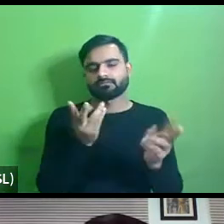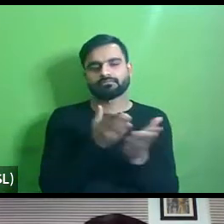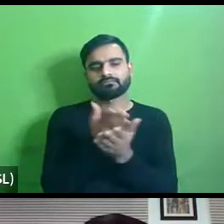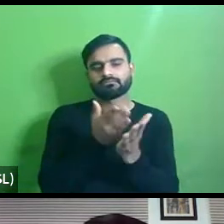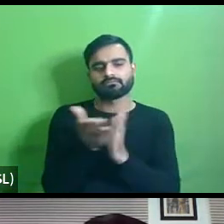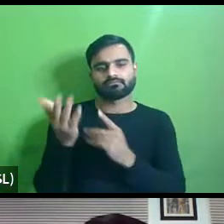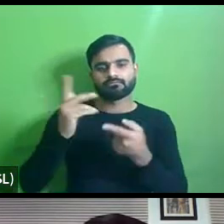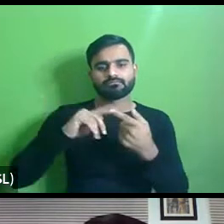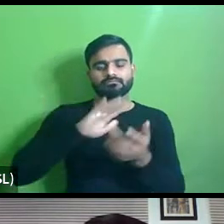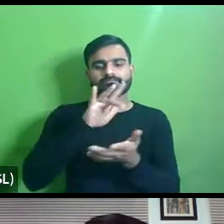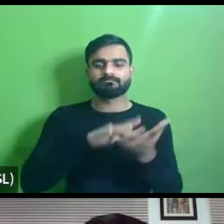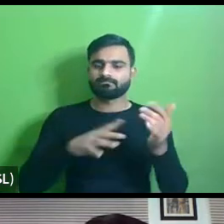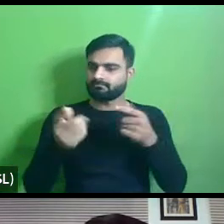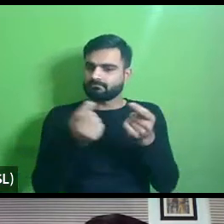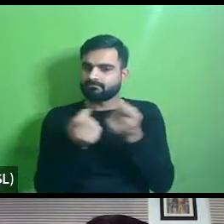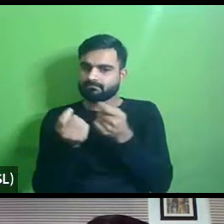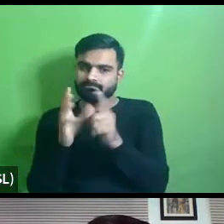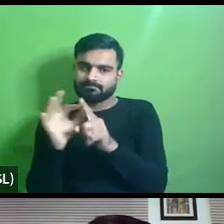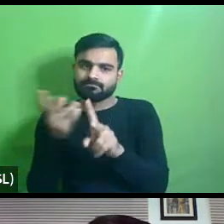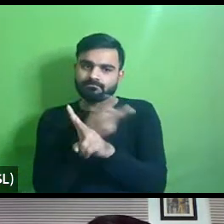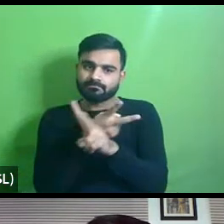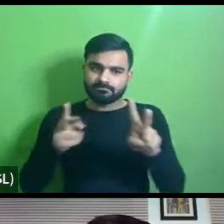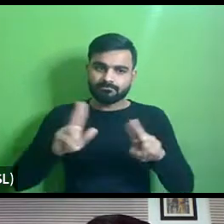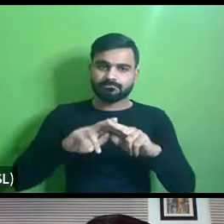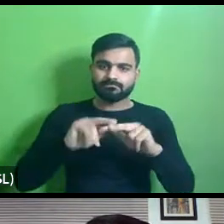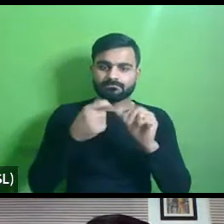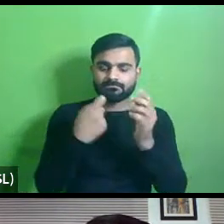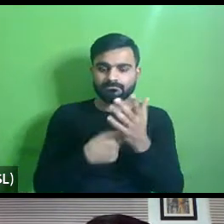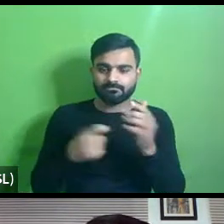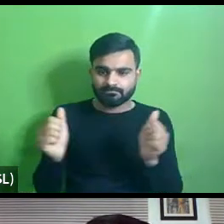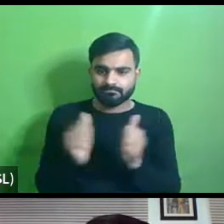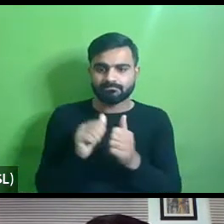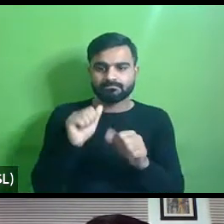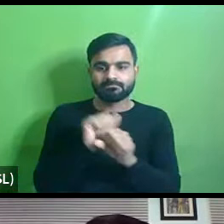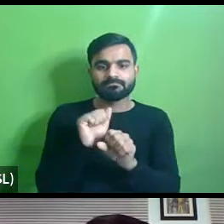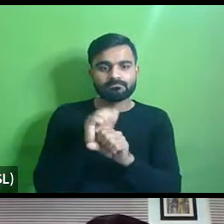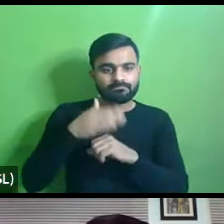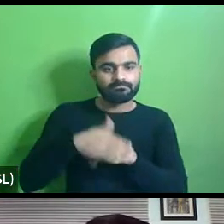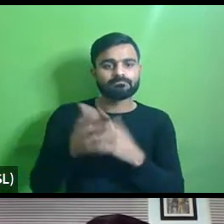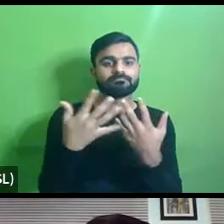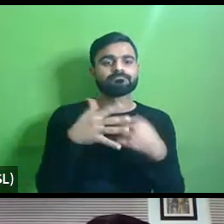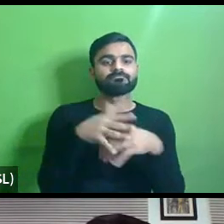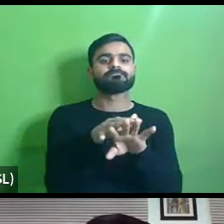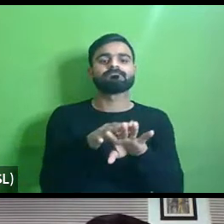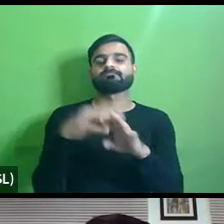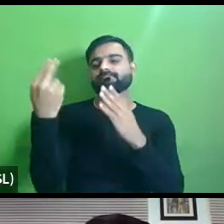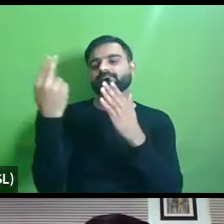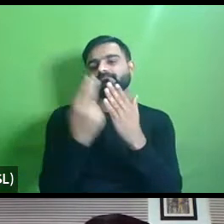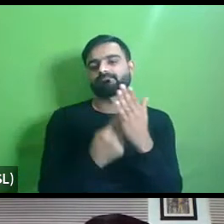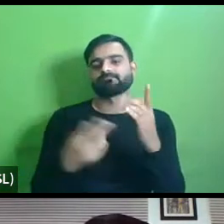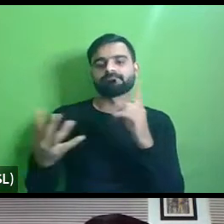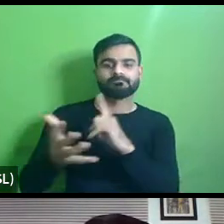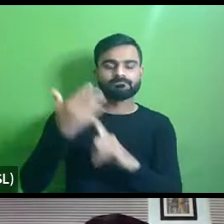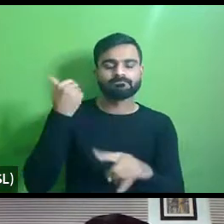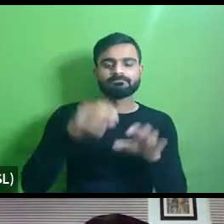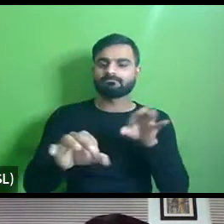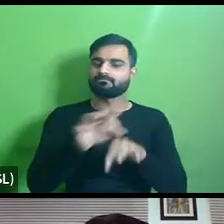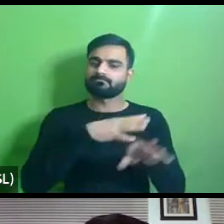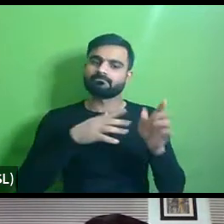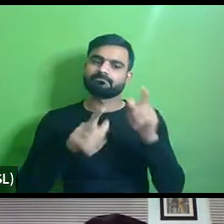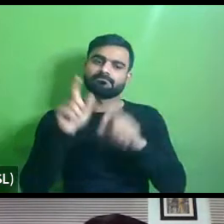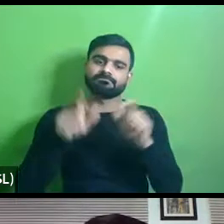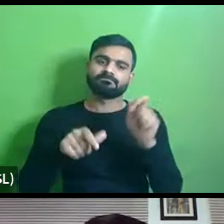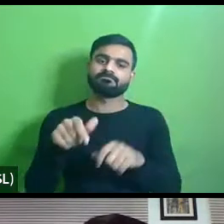at play and there are different factors at play towards ensuring an inclusive design approach of streets and public spaces